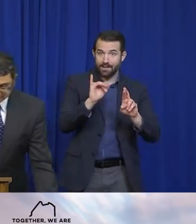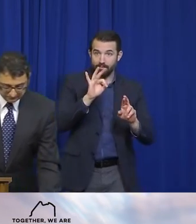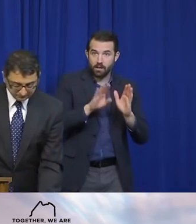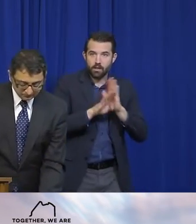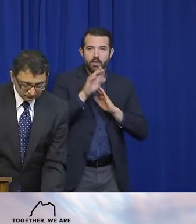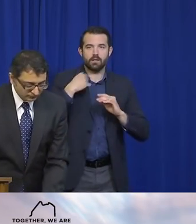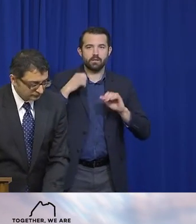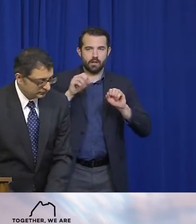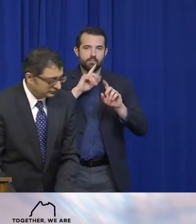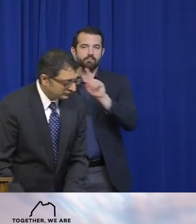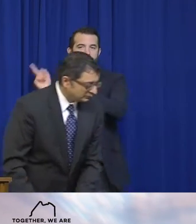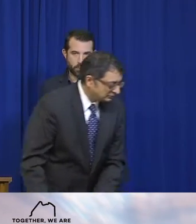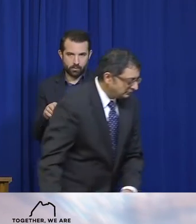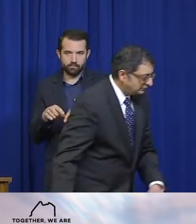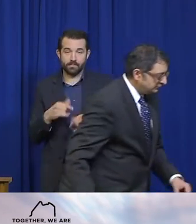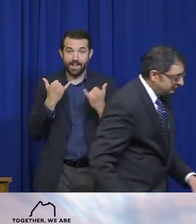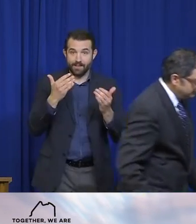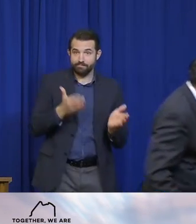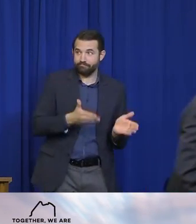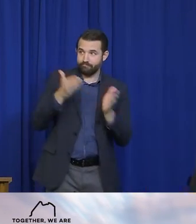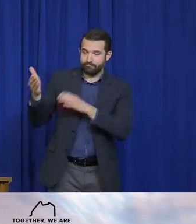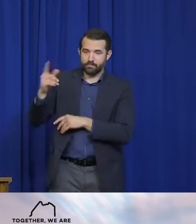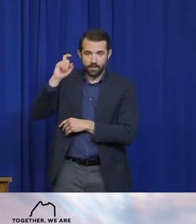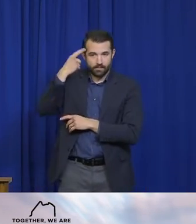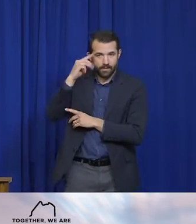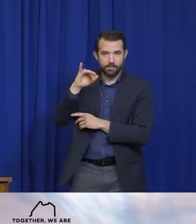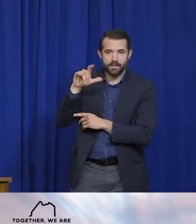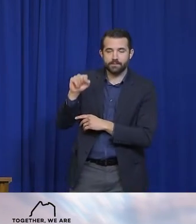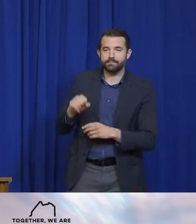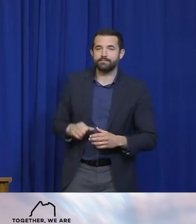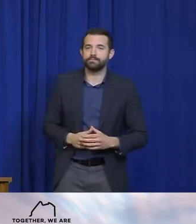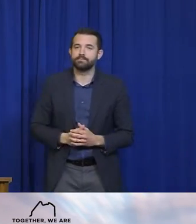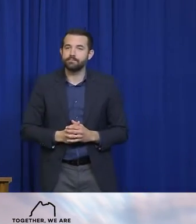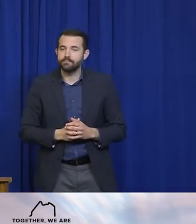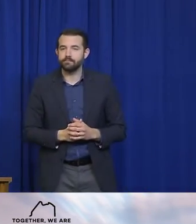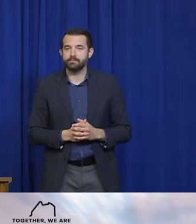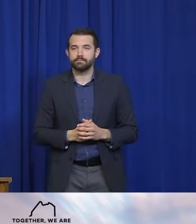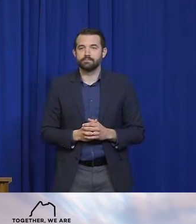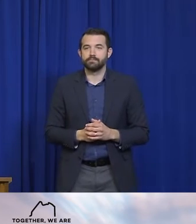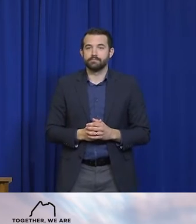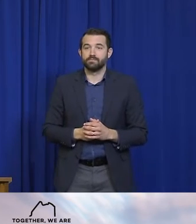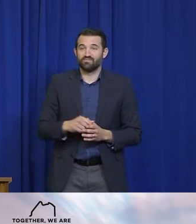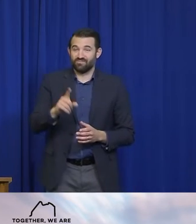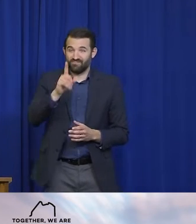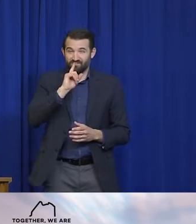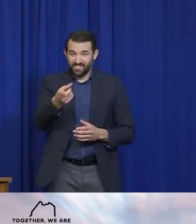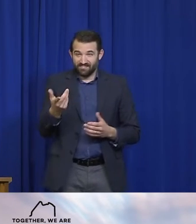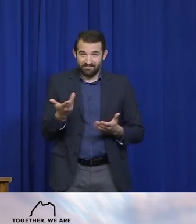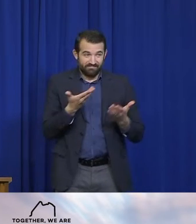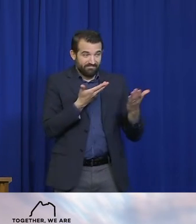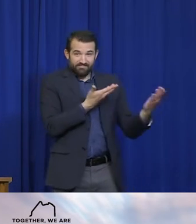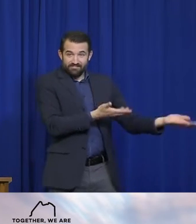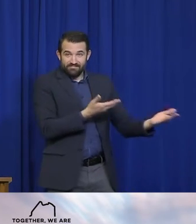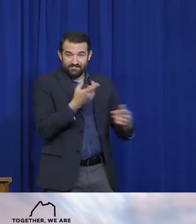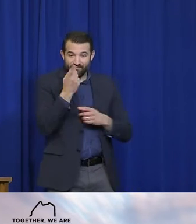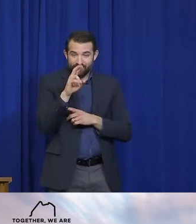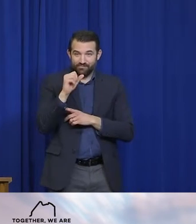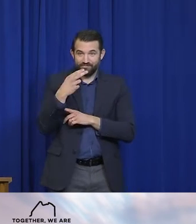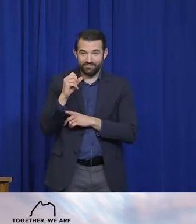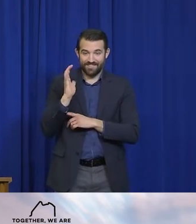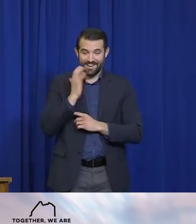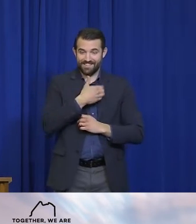you, Governor. Thank you, Dr. Shaw. I can't think of a better person to be in charge of the CDC at this time, of our